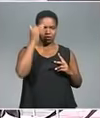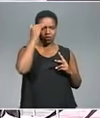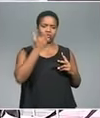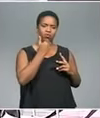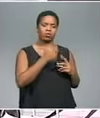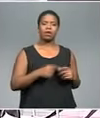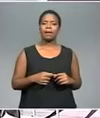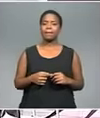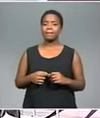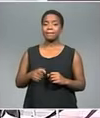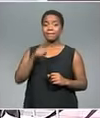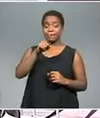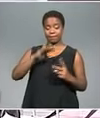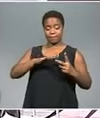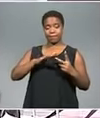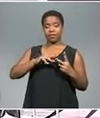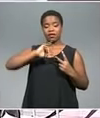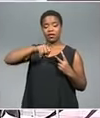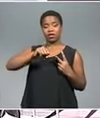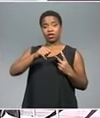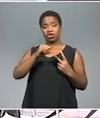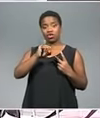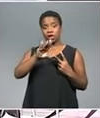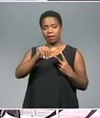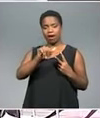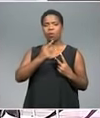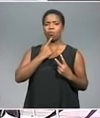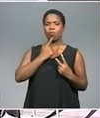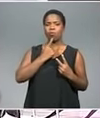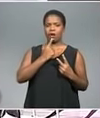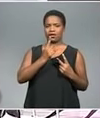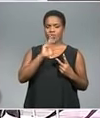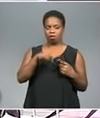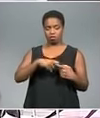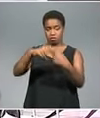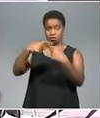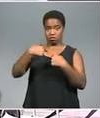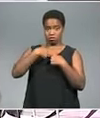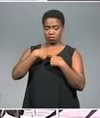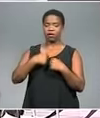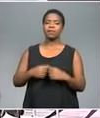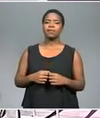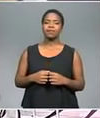Ms. Jiba purported to suspend me. Ms. Jiba signed my